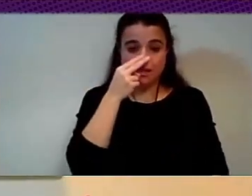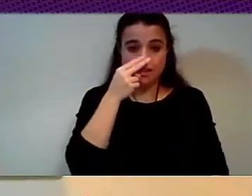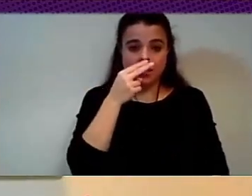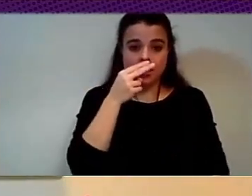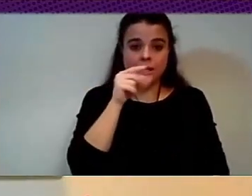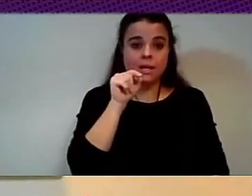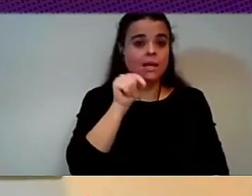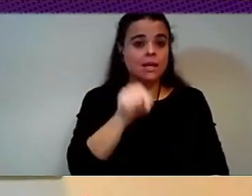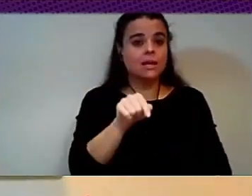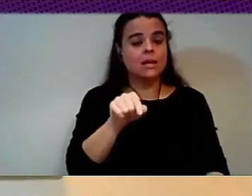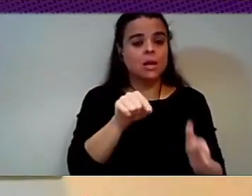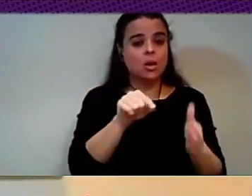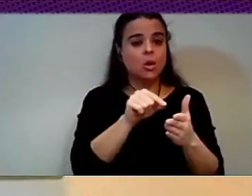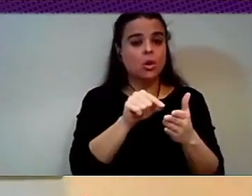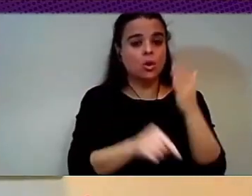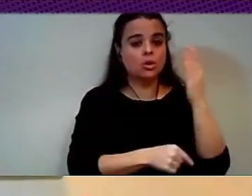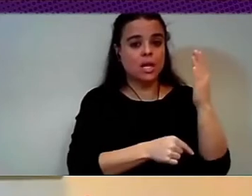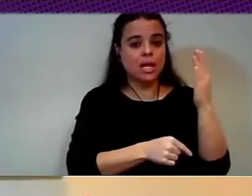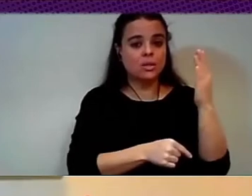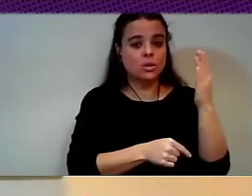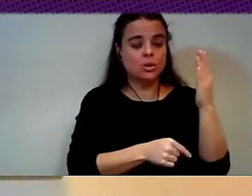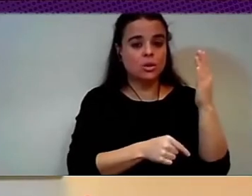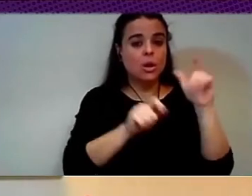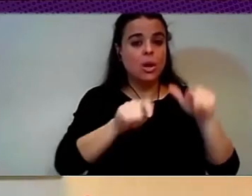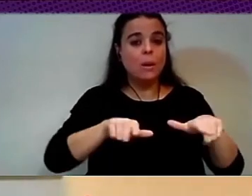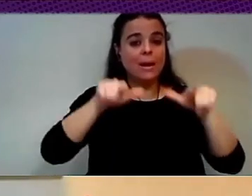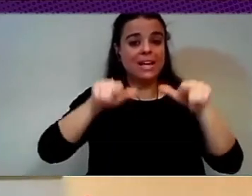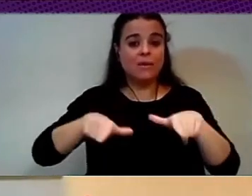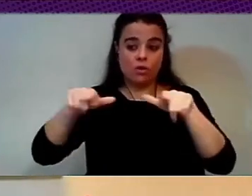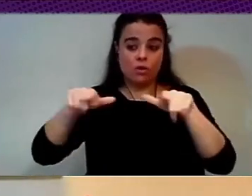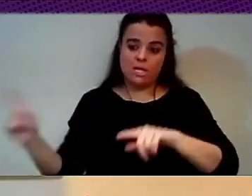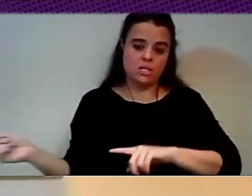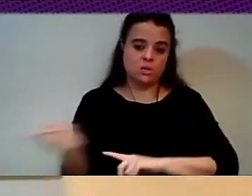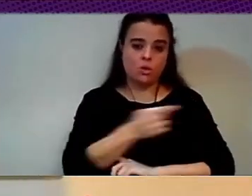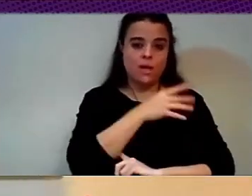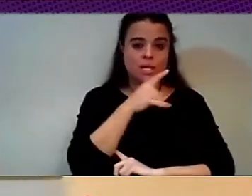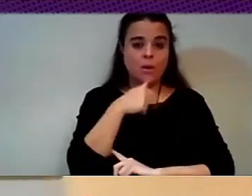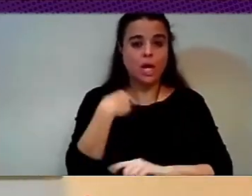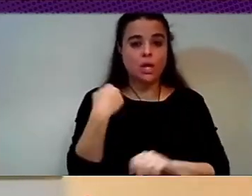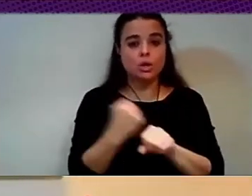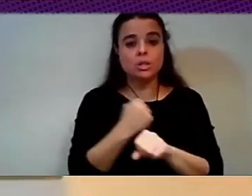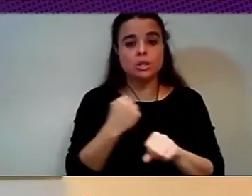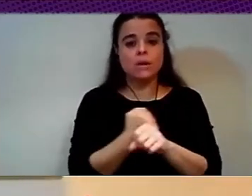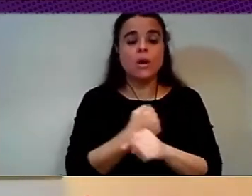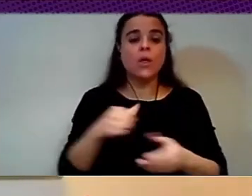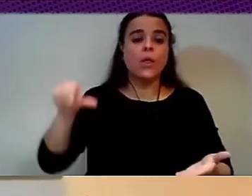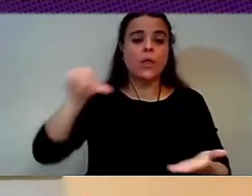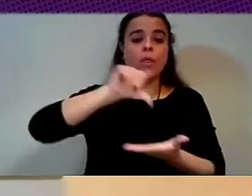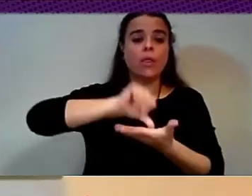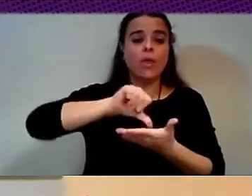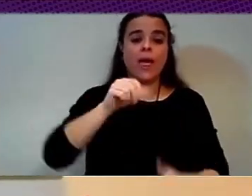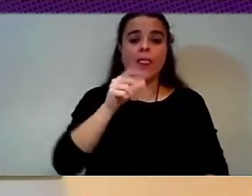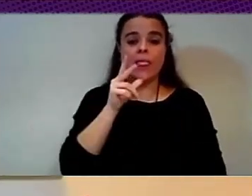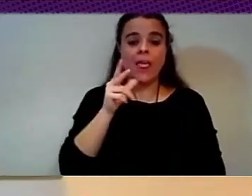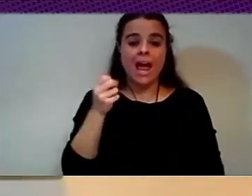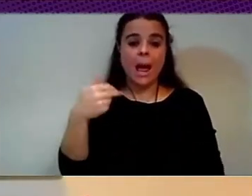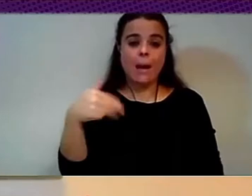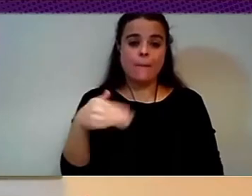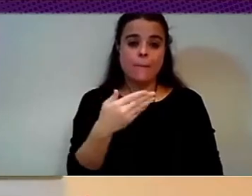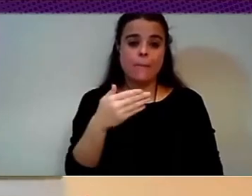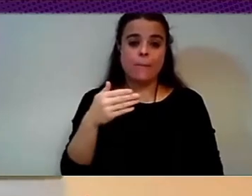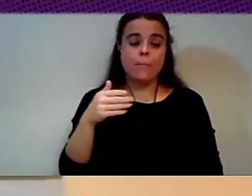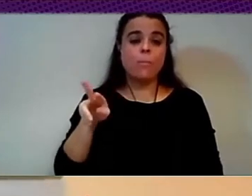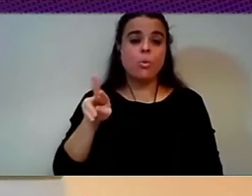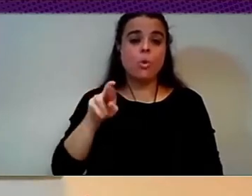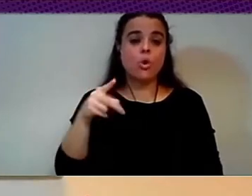Now I'm in relationship with the city of Hamburg that wants to experiment something similar. So maybe we will release the first